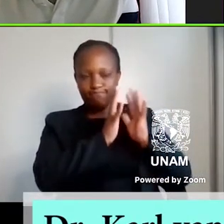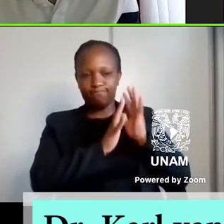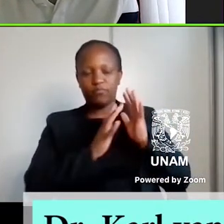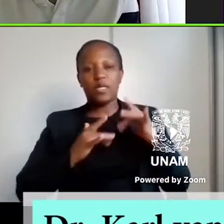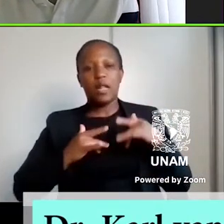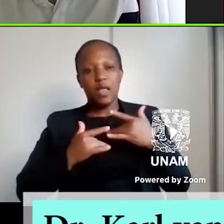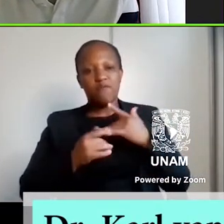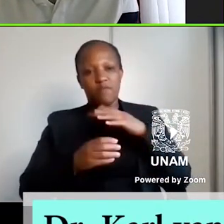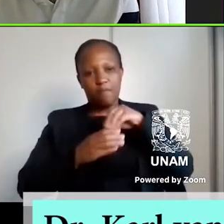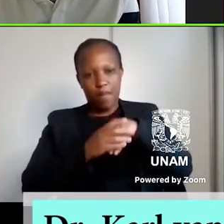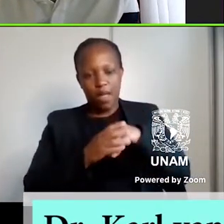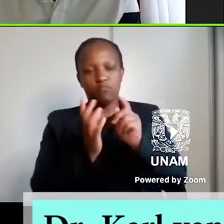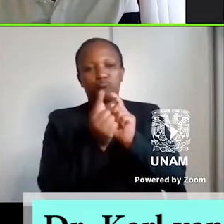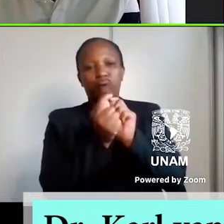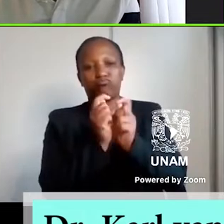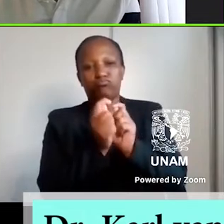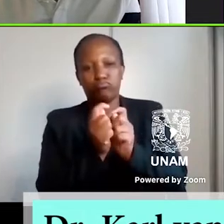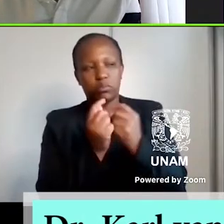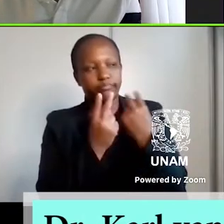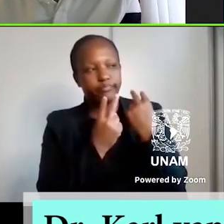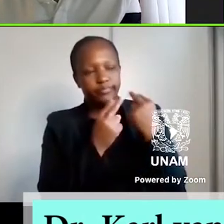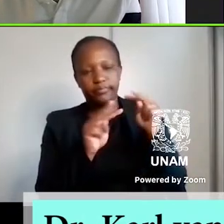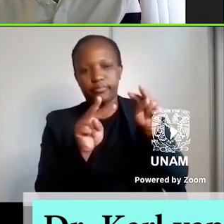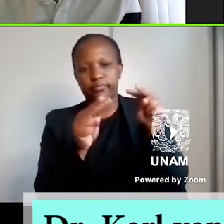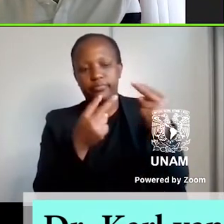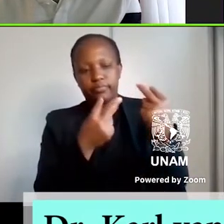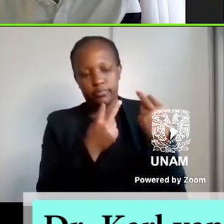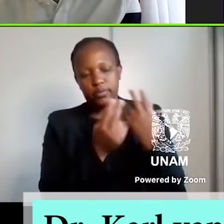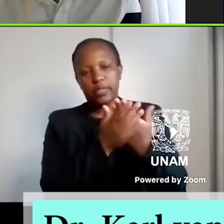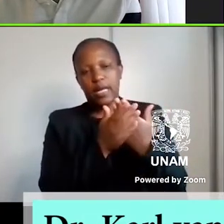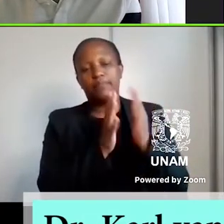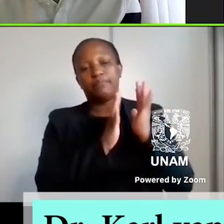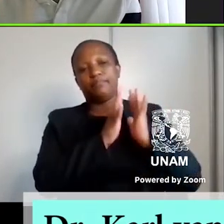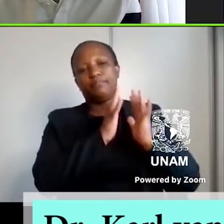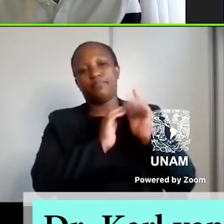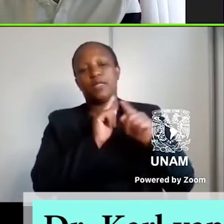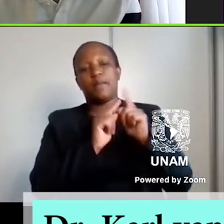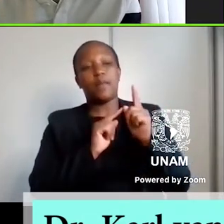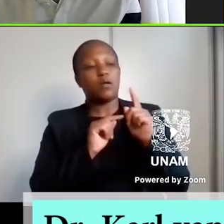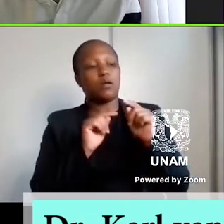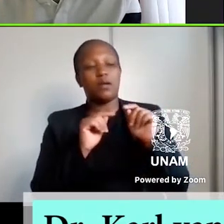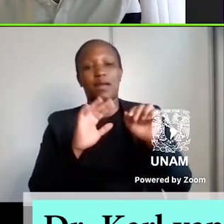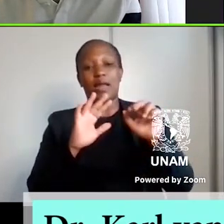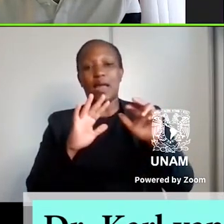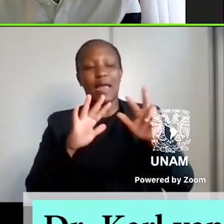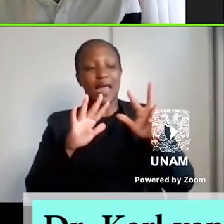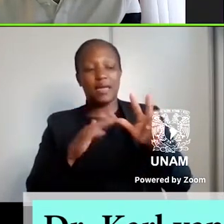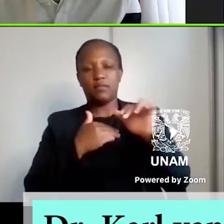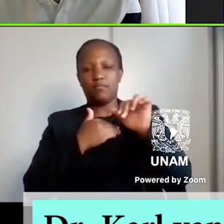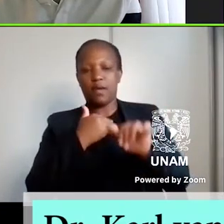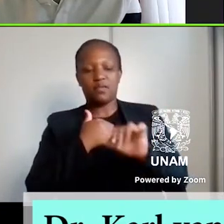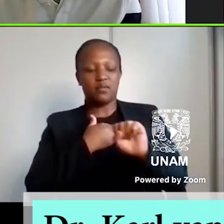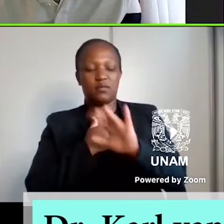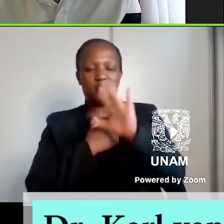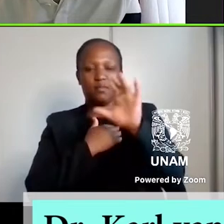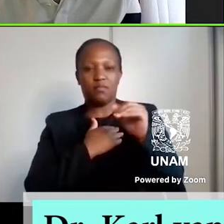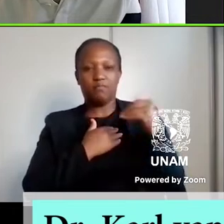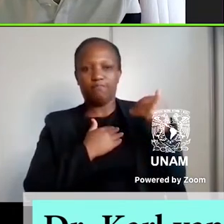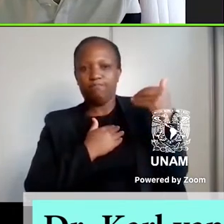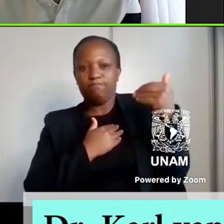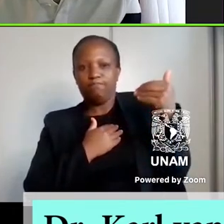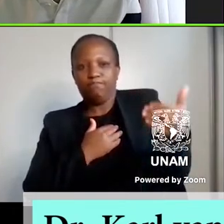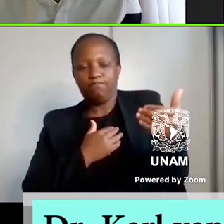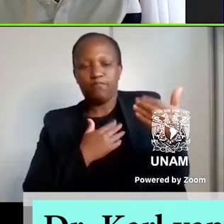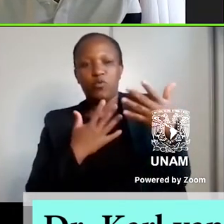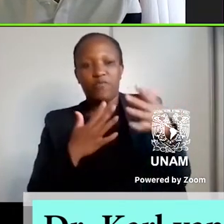both back and forward. Perhaps the last 18 months have meant that in South Africa and the rest of the world we have entered a new kind of